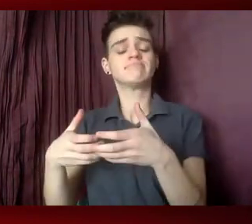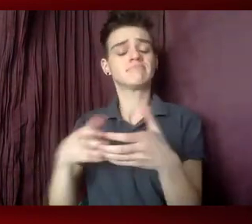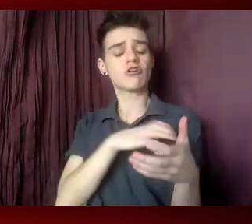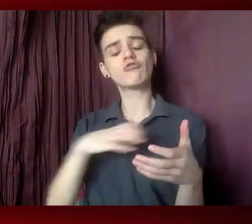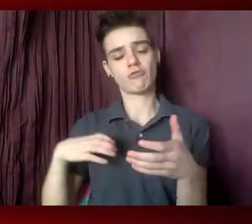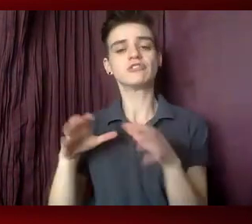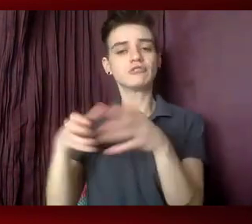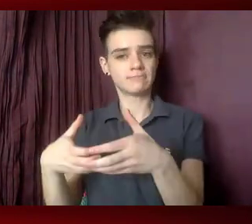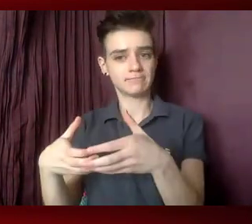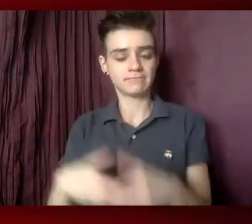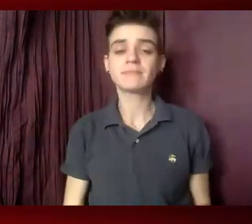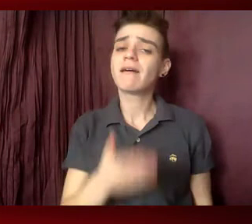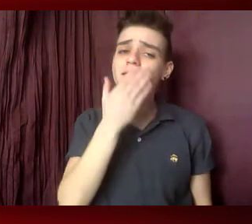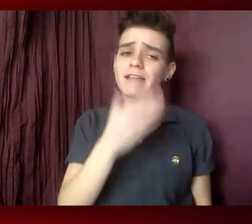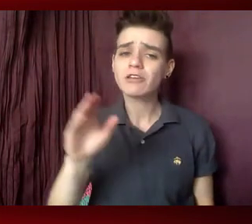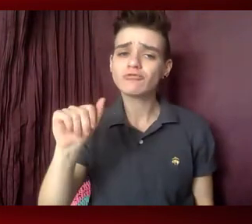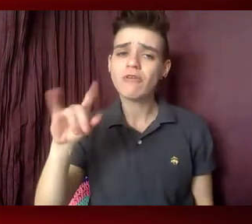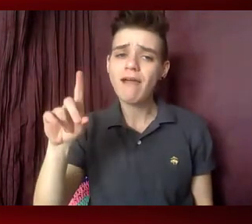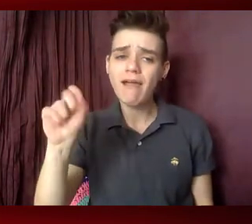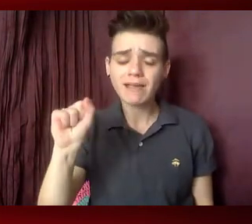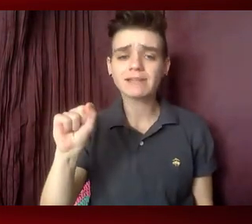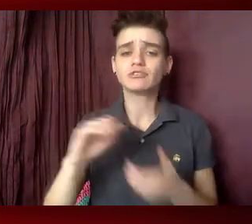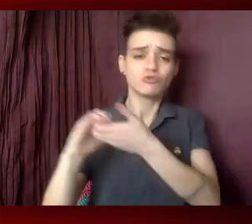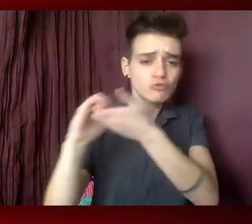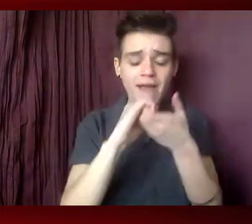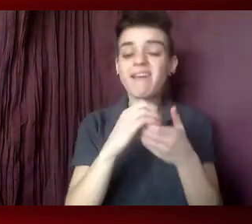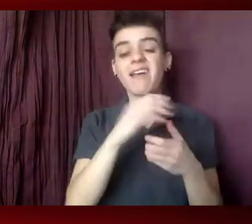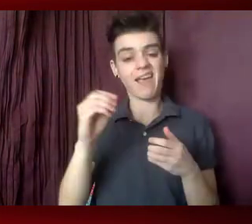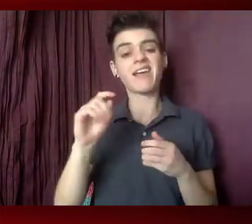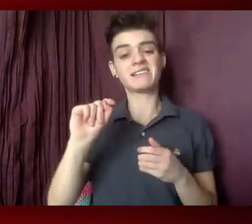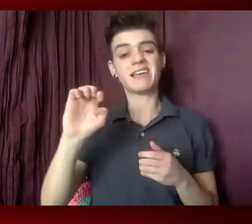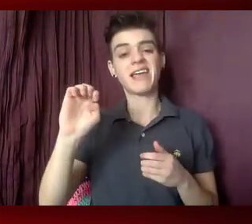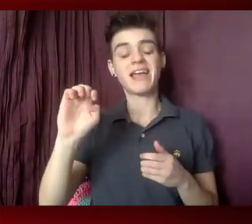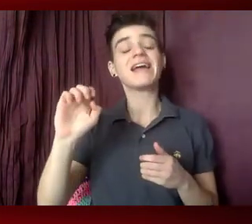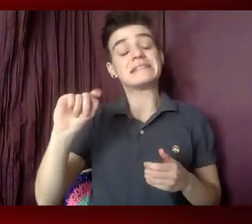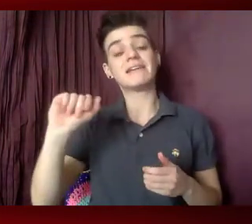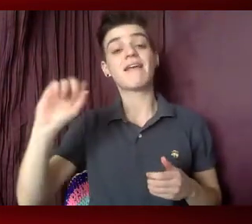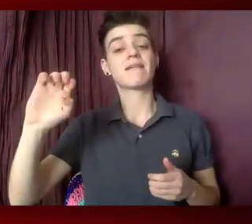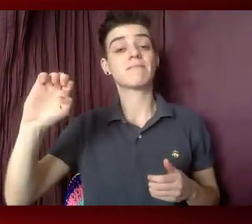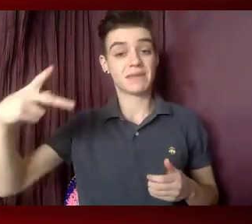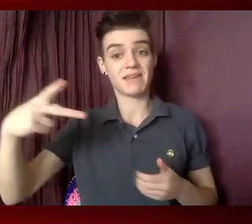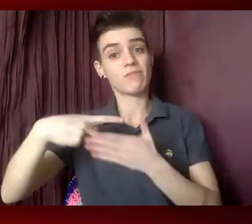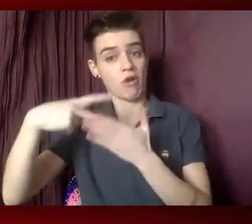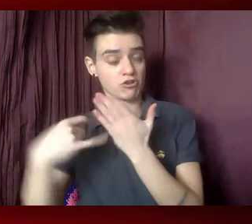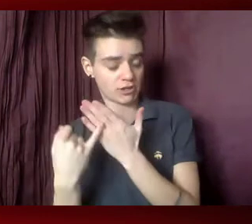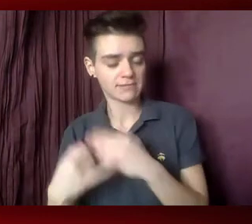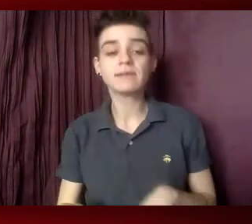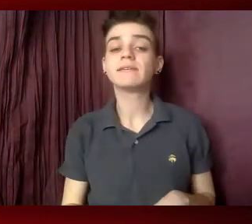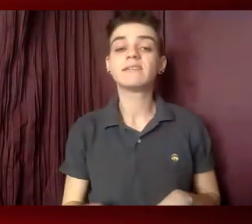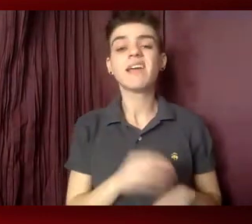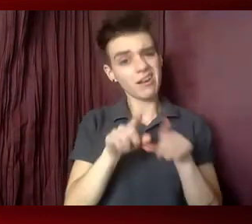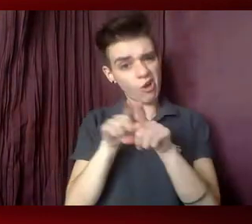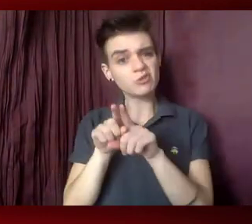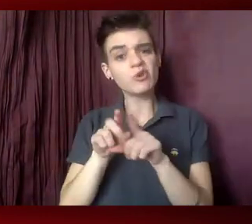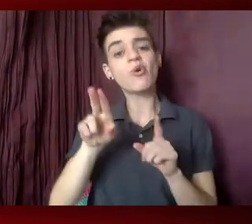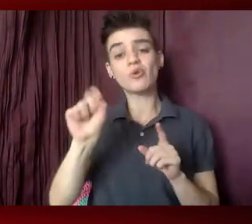Thank you to AIDS United and the Treatment Access Expansion Project, as well as the U